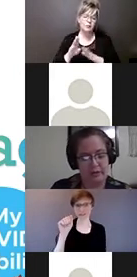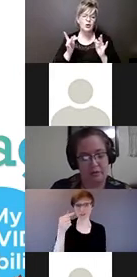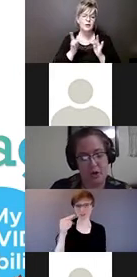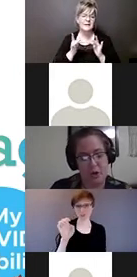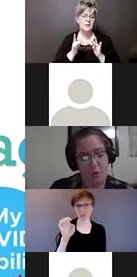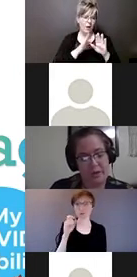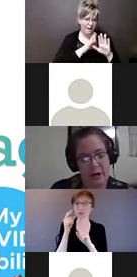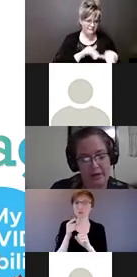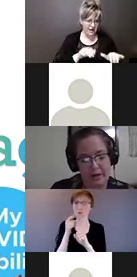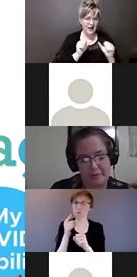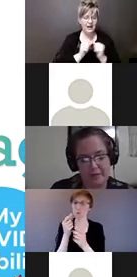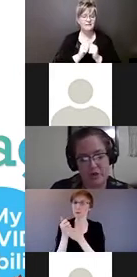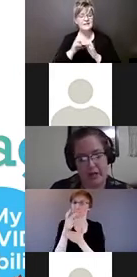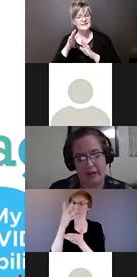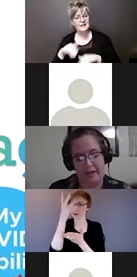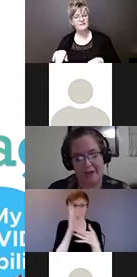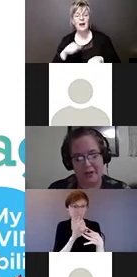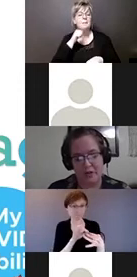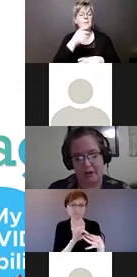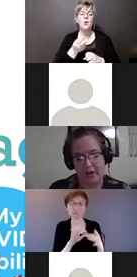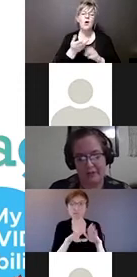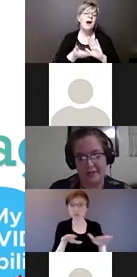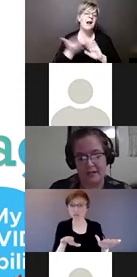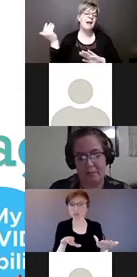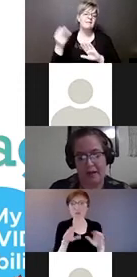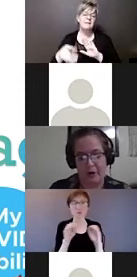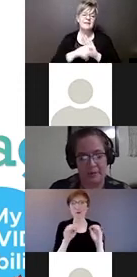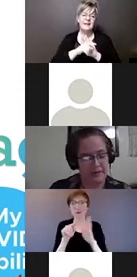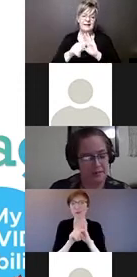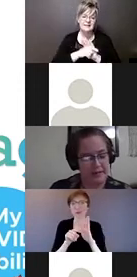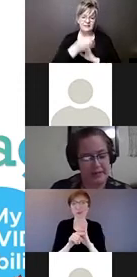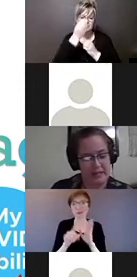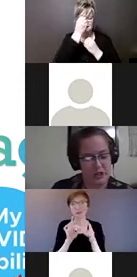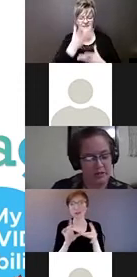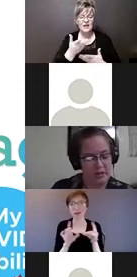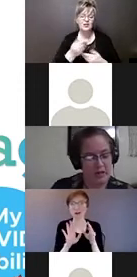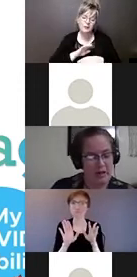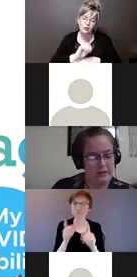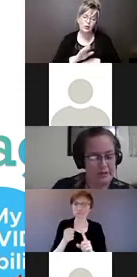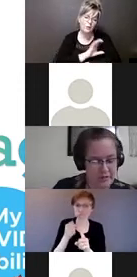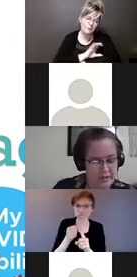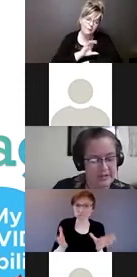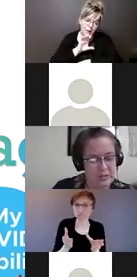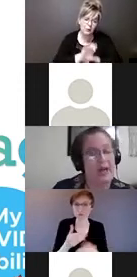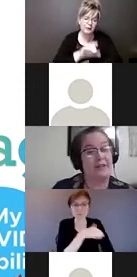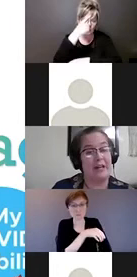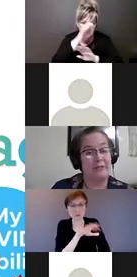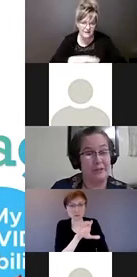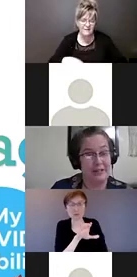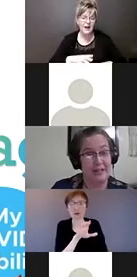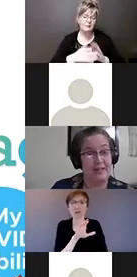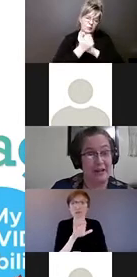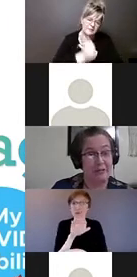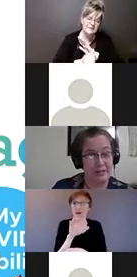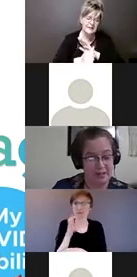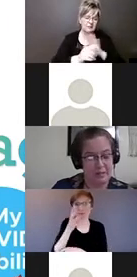children without negative messaging and fostering confidence and empowerment in connection. And their skills to advocate for